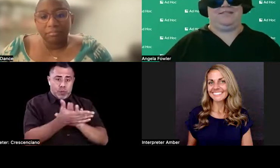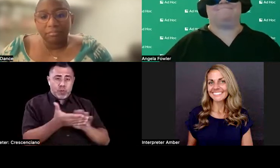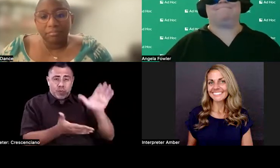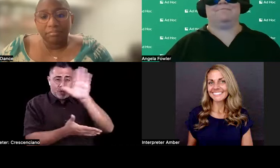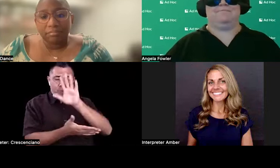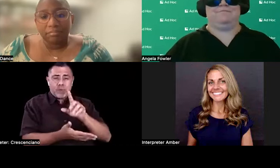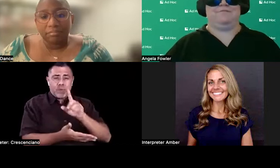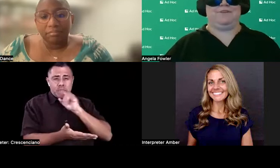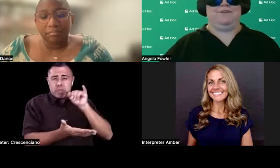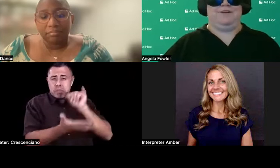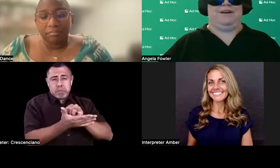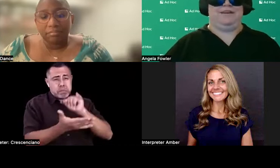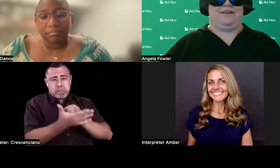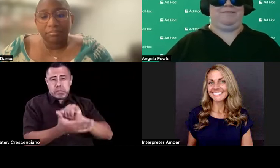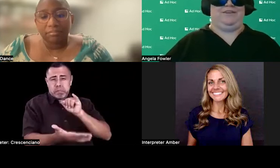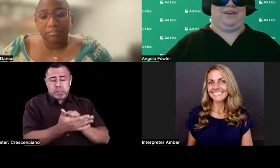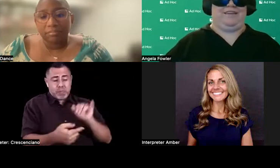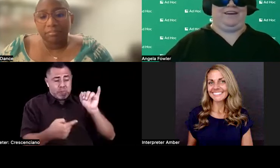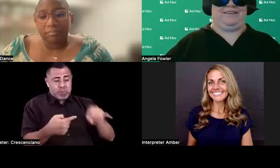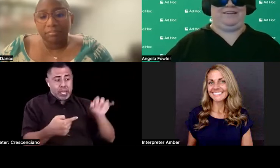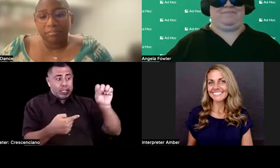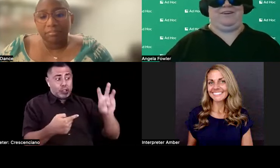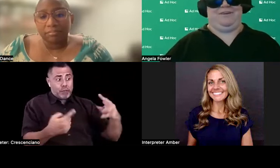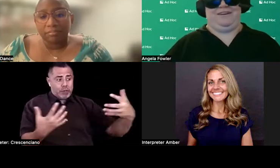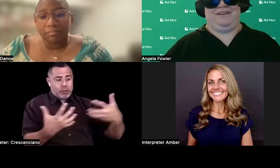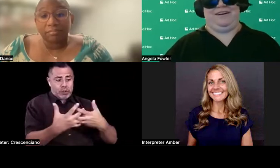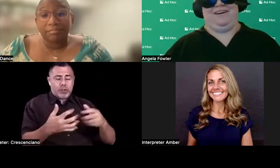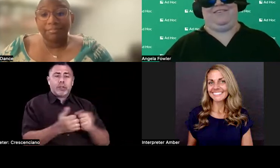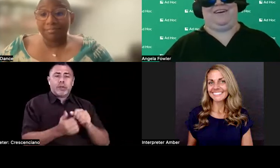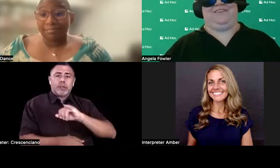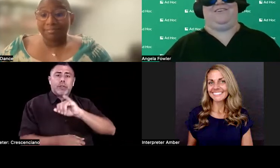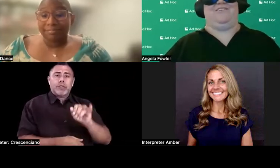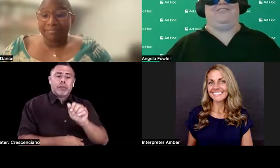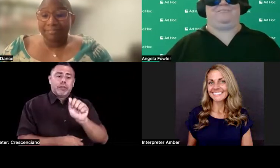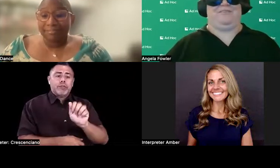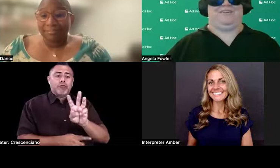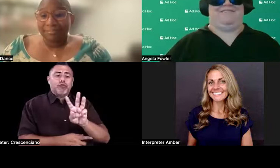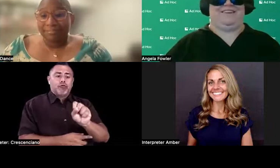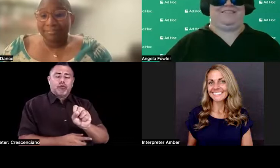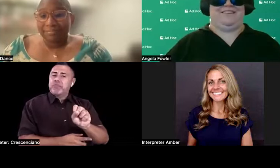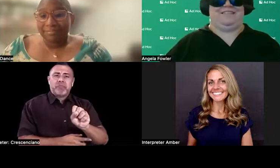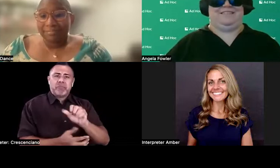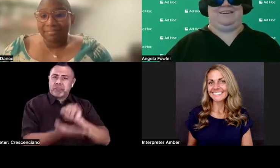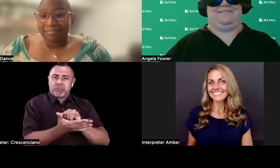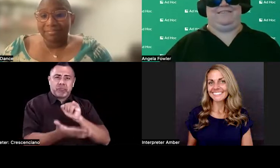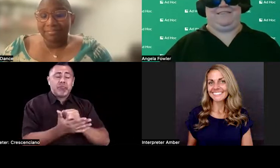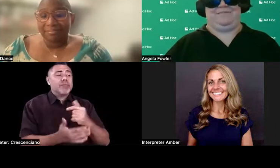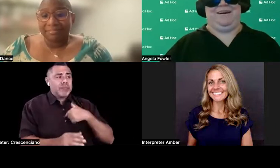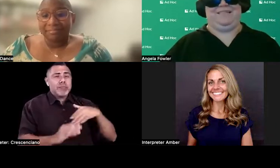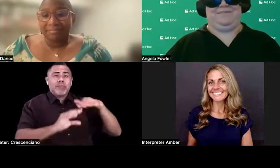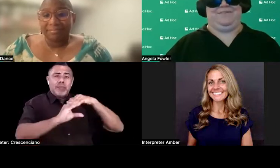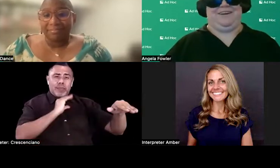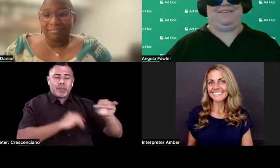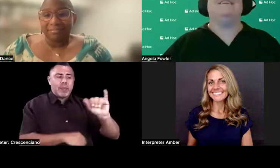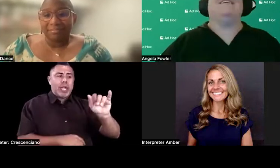JAWS. And I emailed the head of the IT department, and I outlined all the myriad ways in which this software was